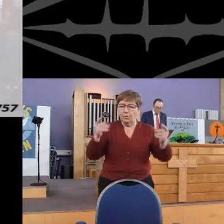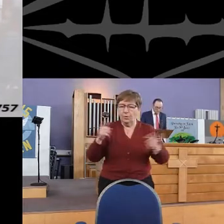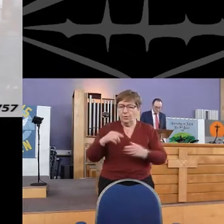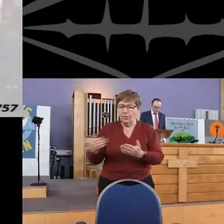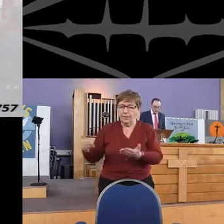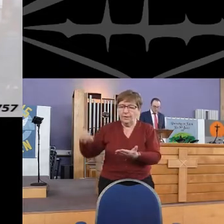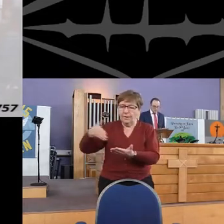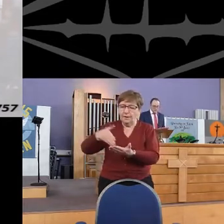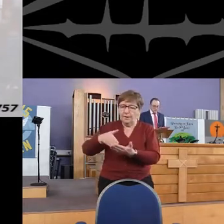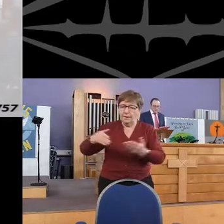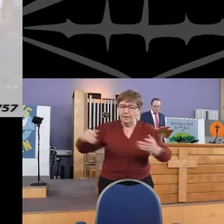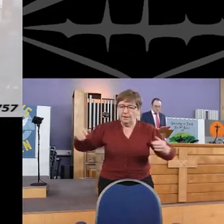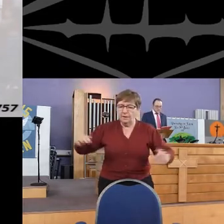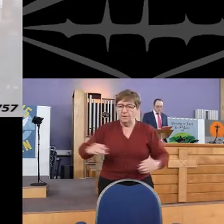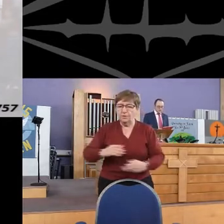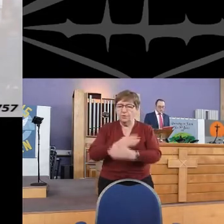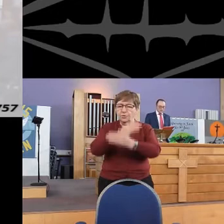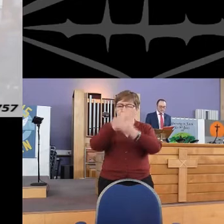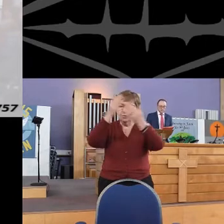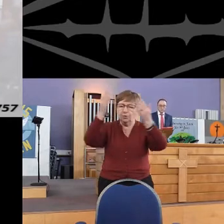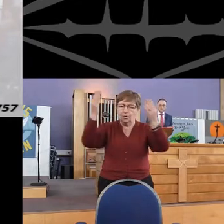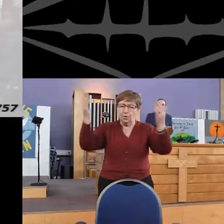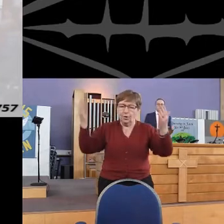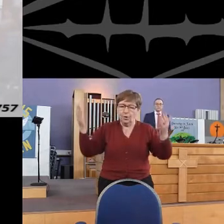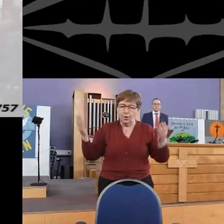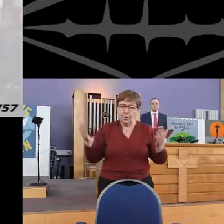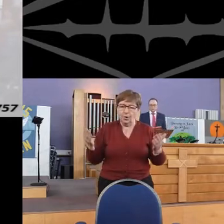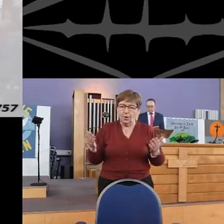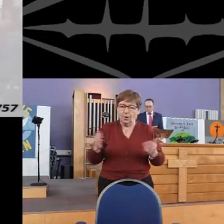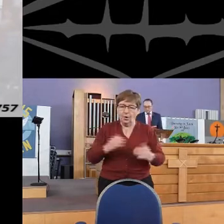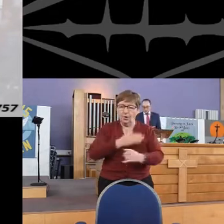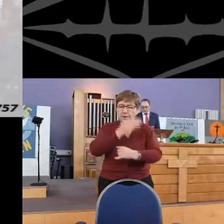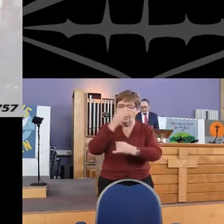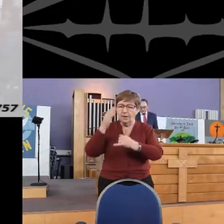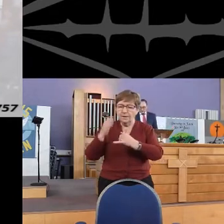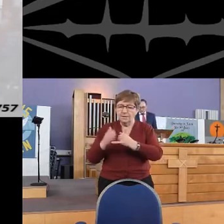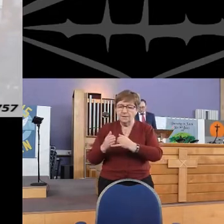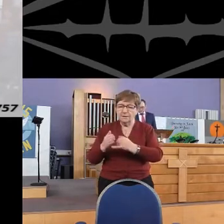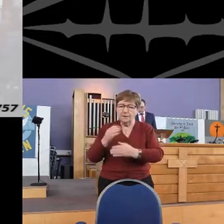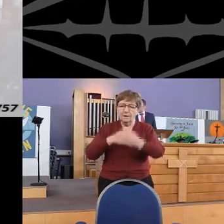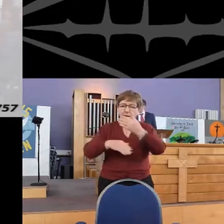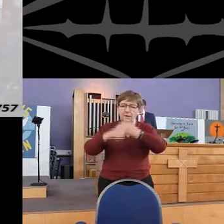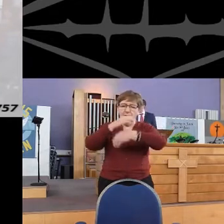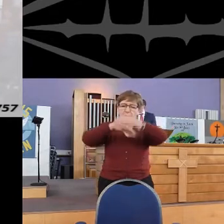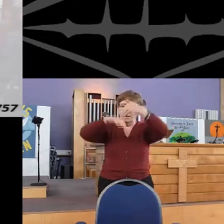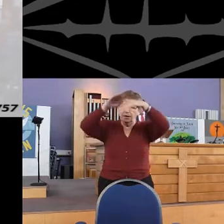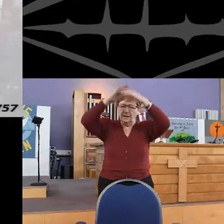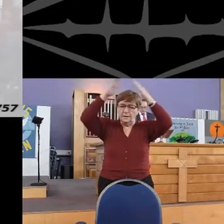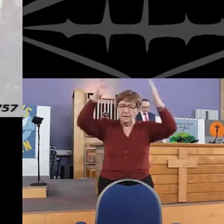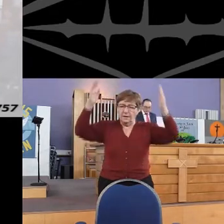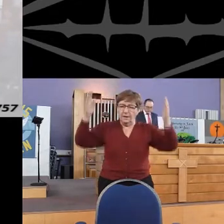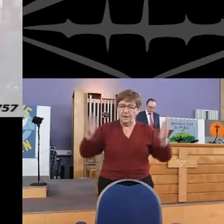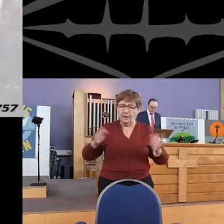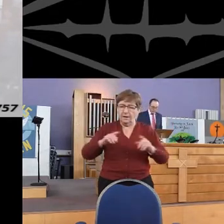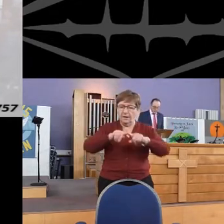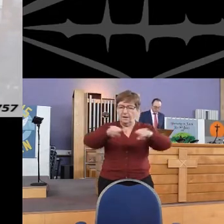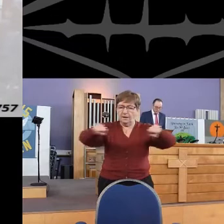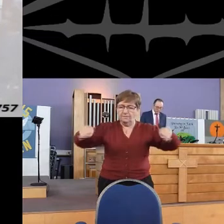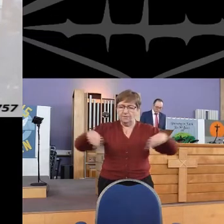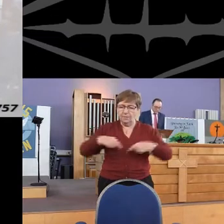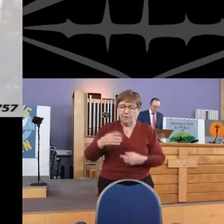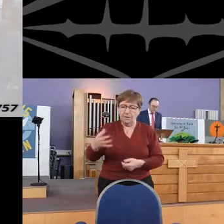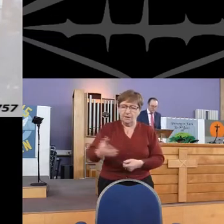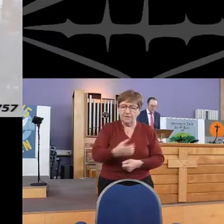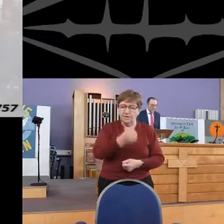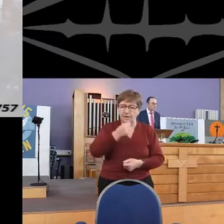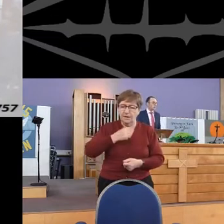glory into glory, till in